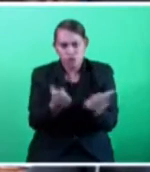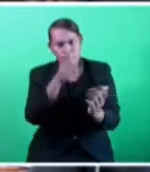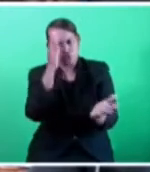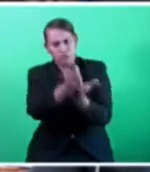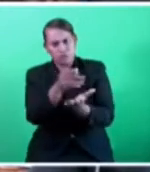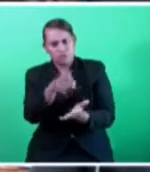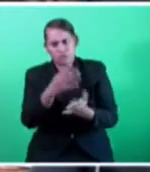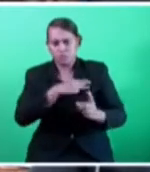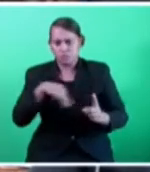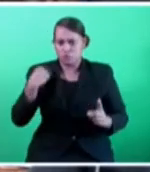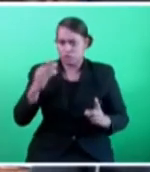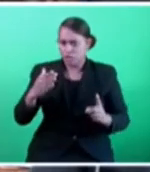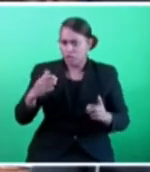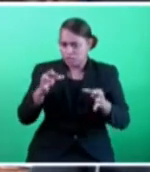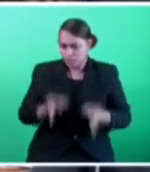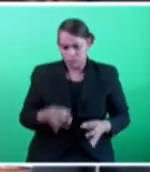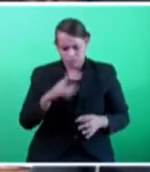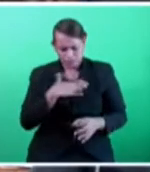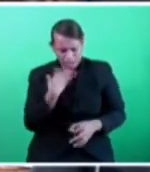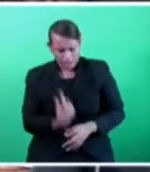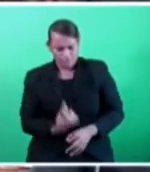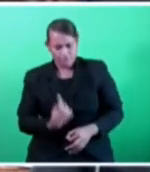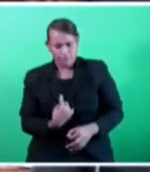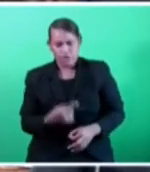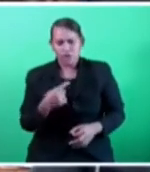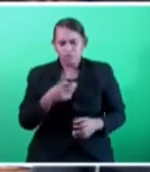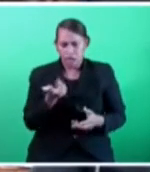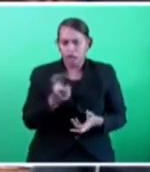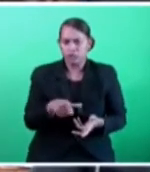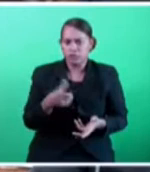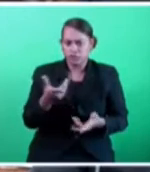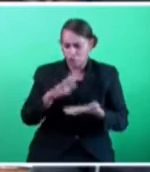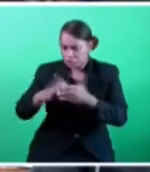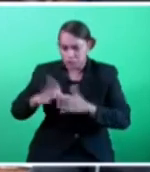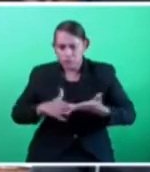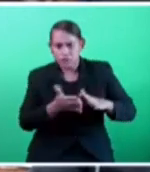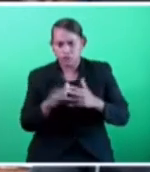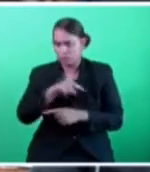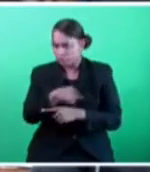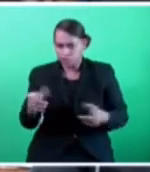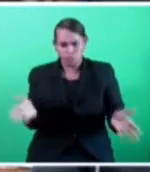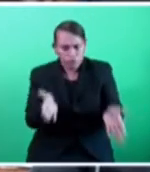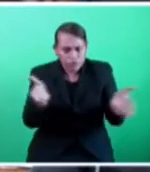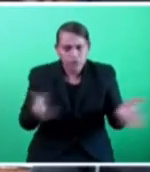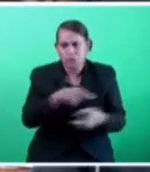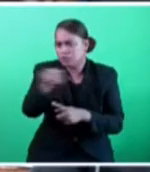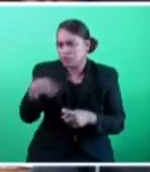decisions for themselves and their communities, while inspiring others to do the same.